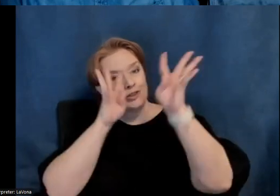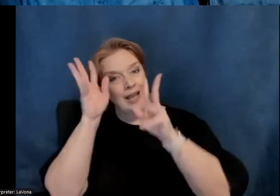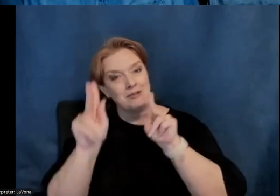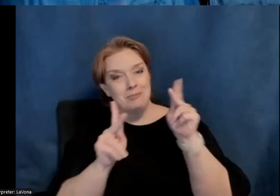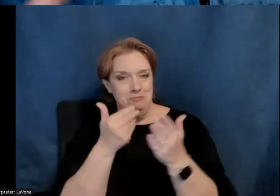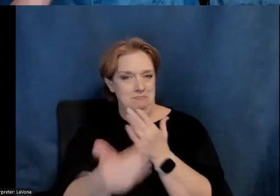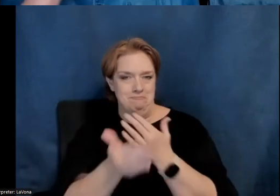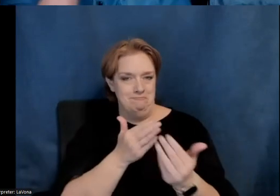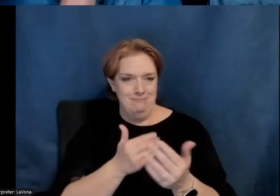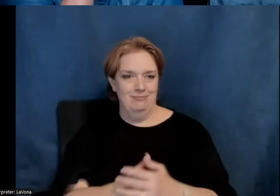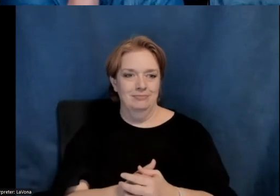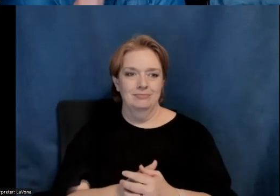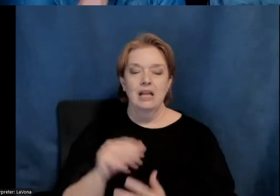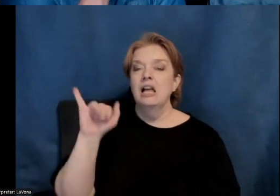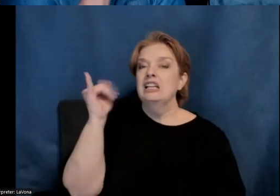takes.